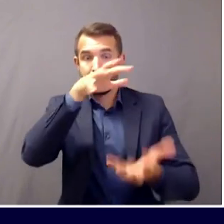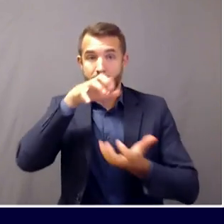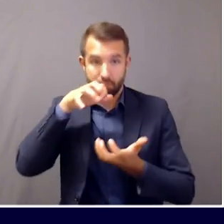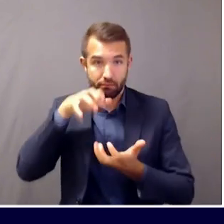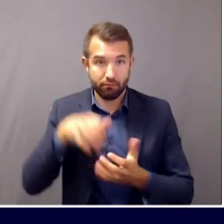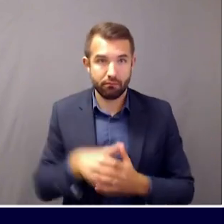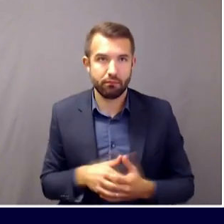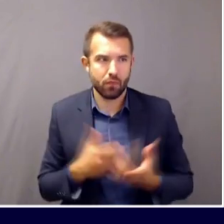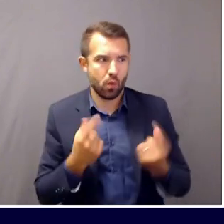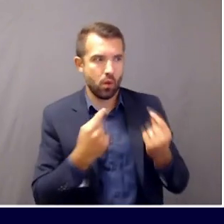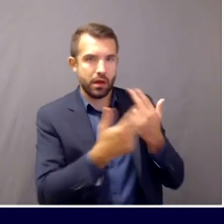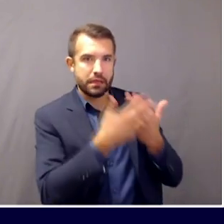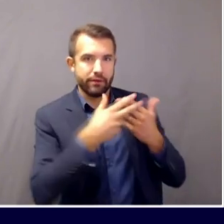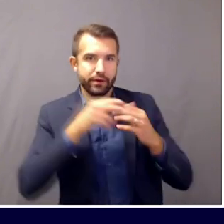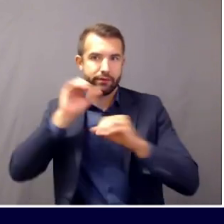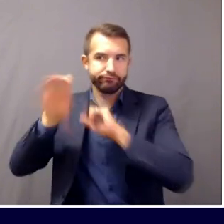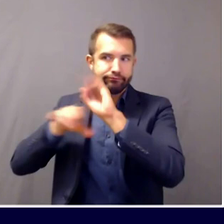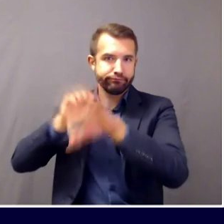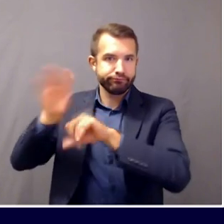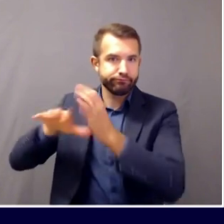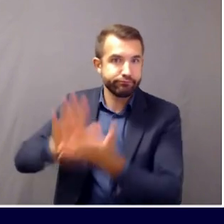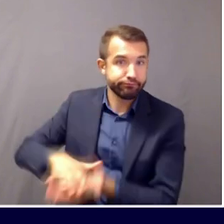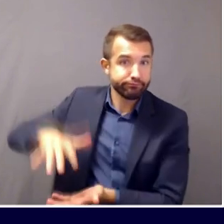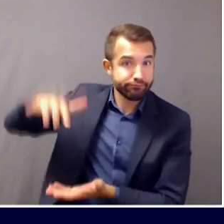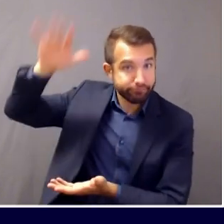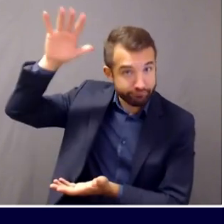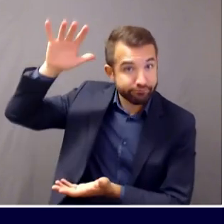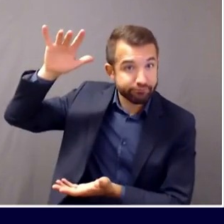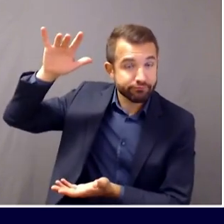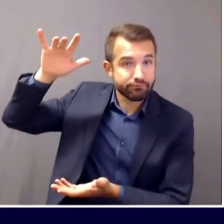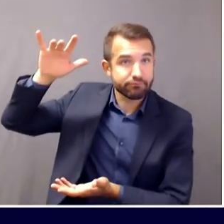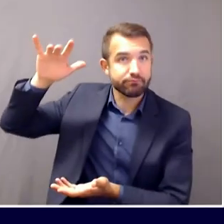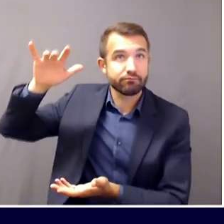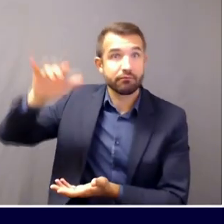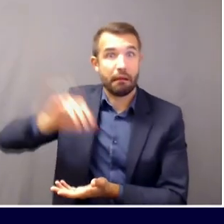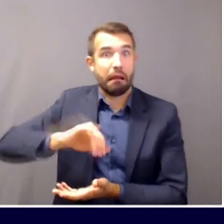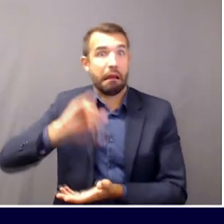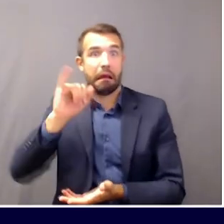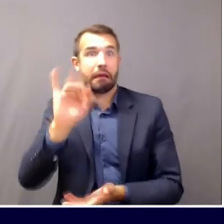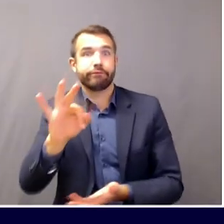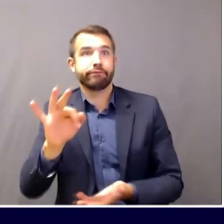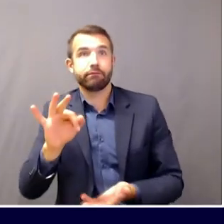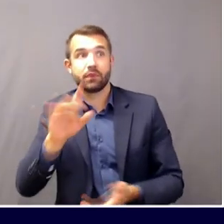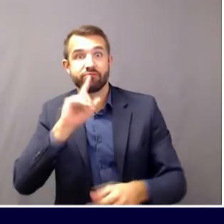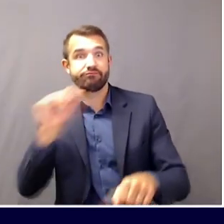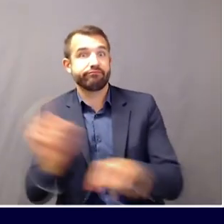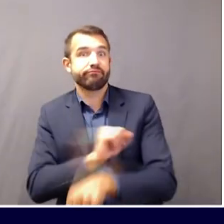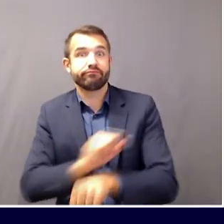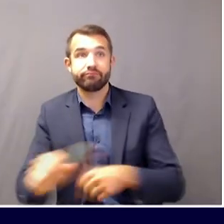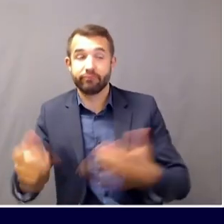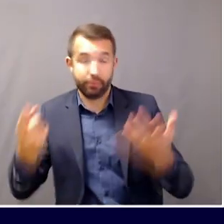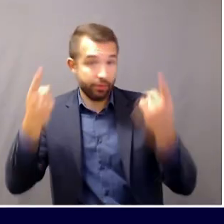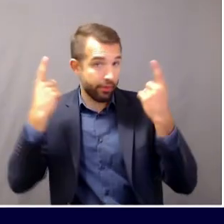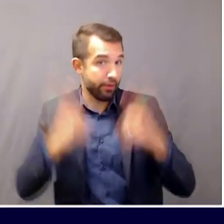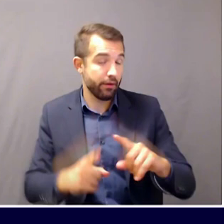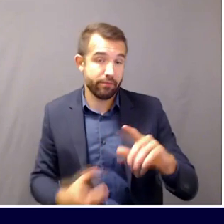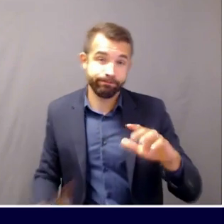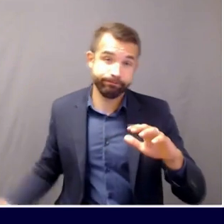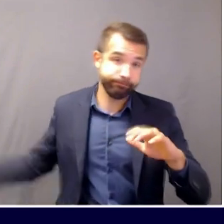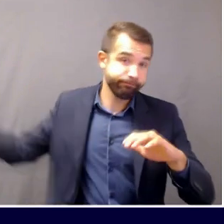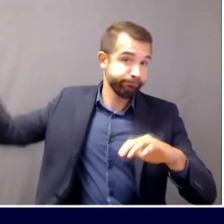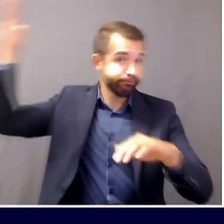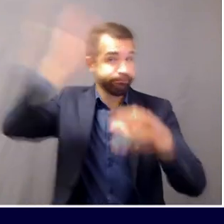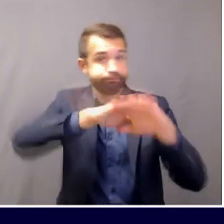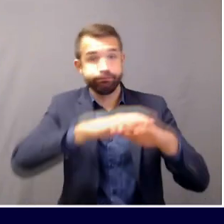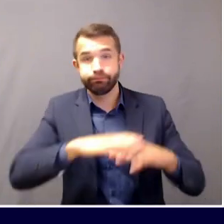remains healthy so that if the situation as has unfolded in other states were to take hold in Maine, we would be able